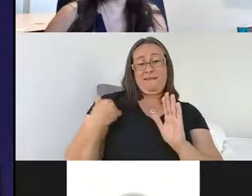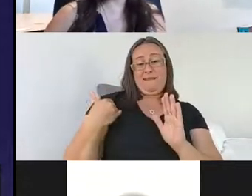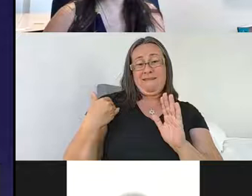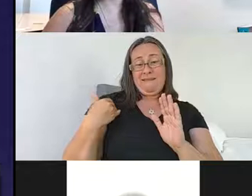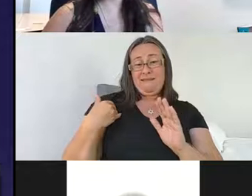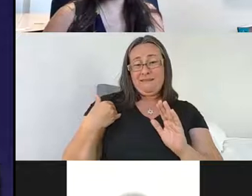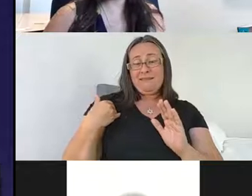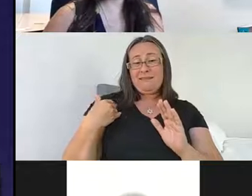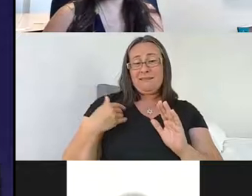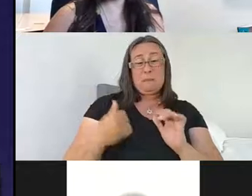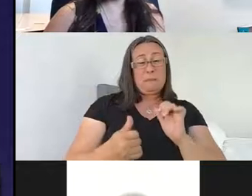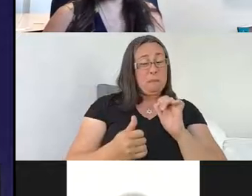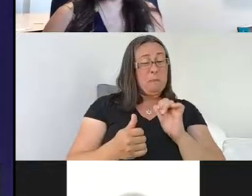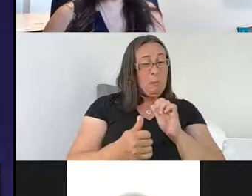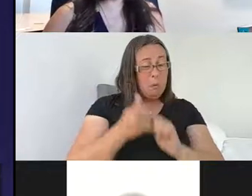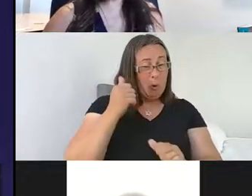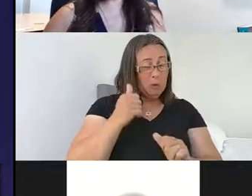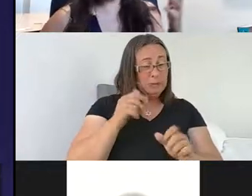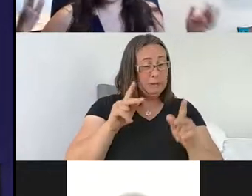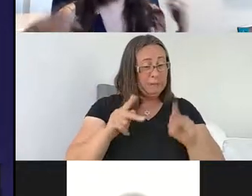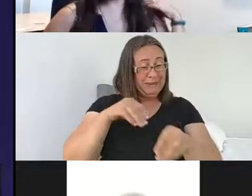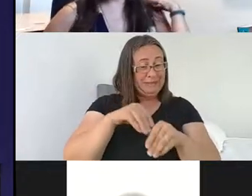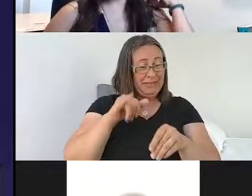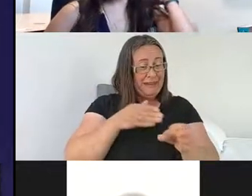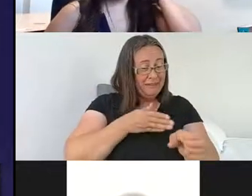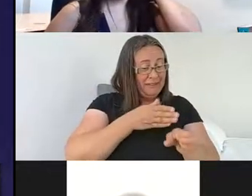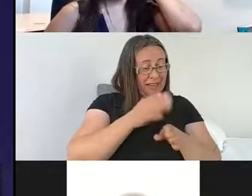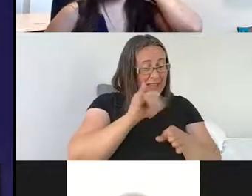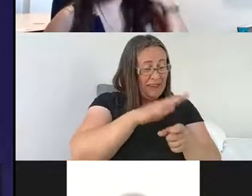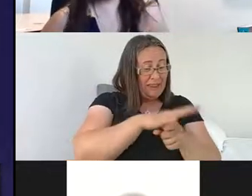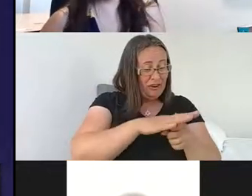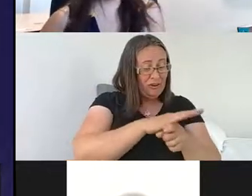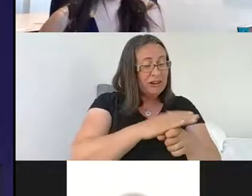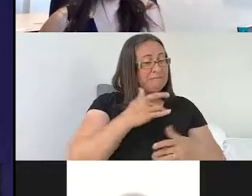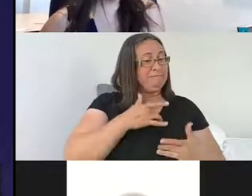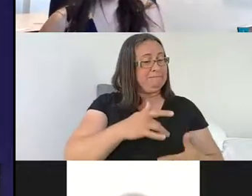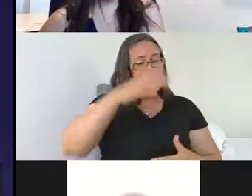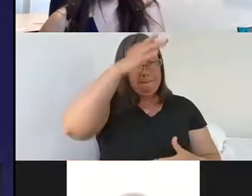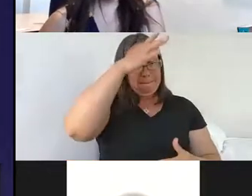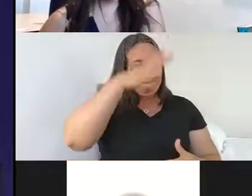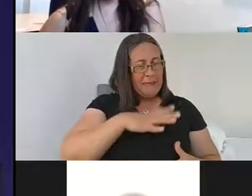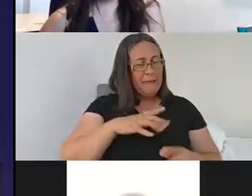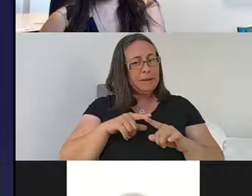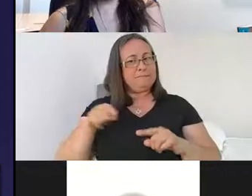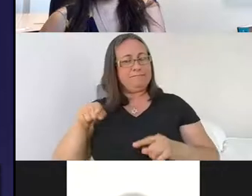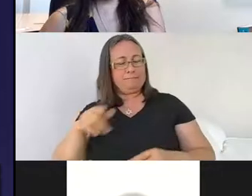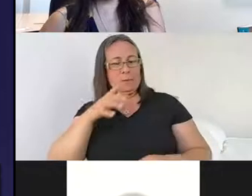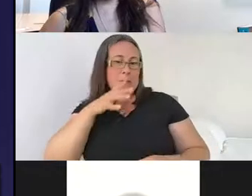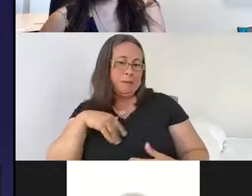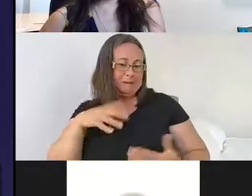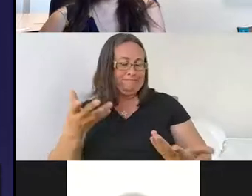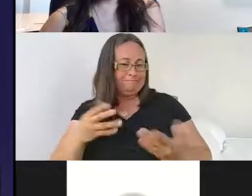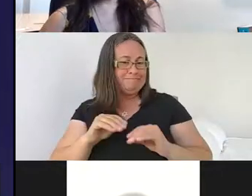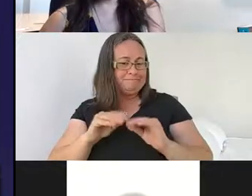fairly male dominated area, just not as many women. And she was